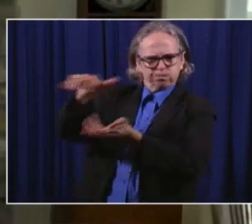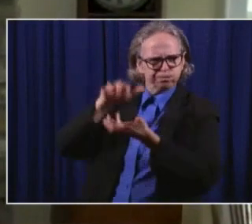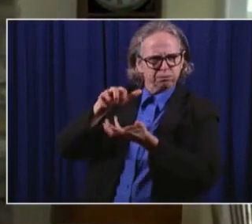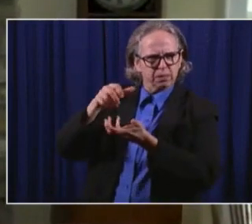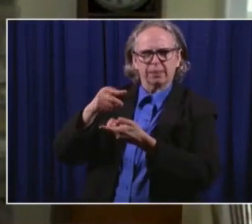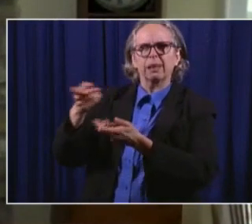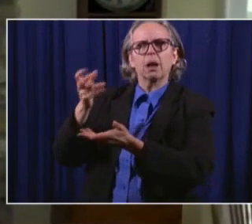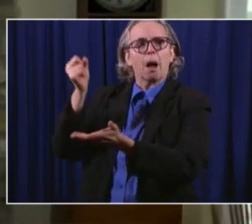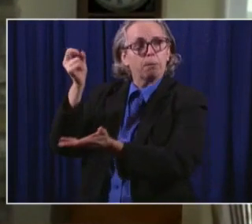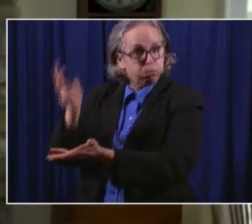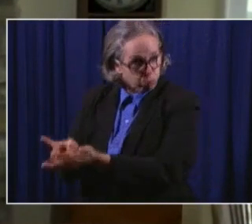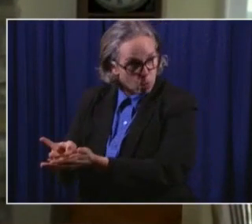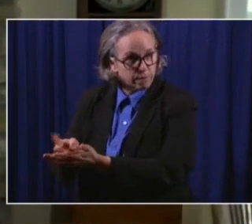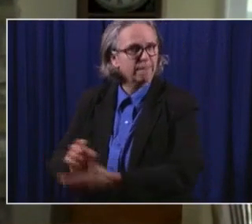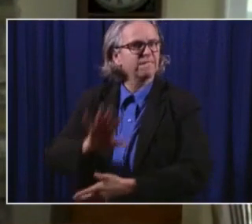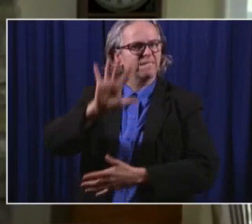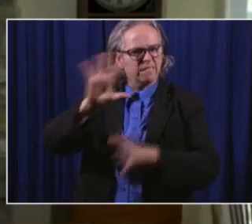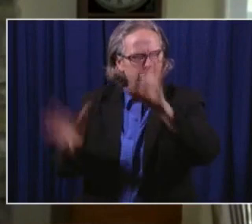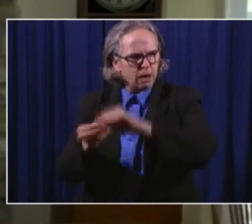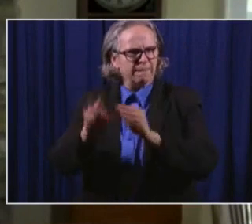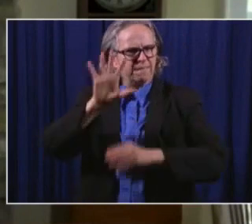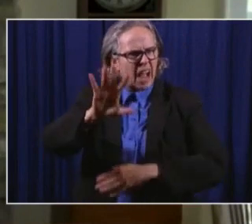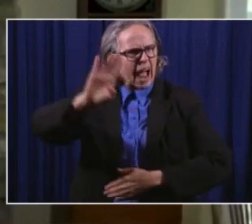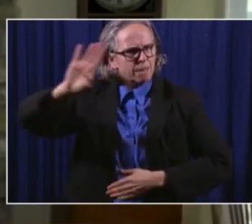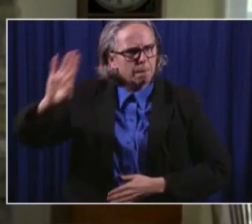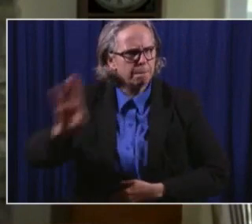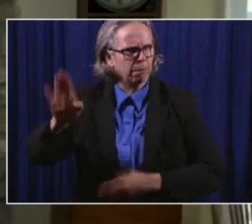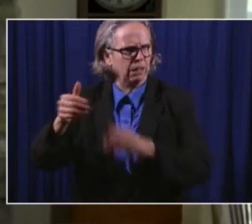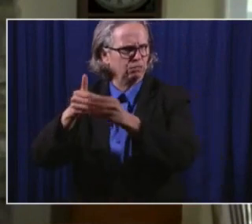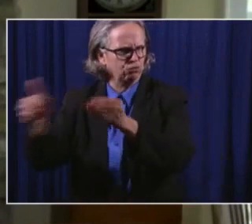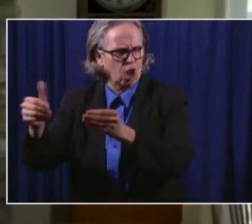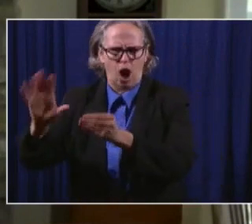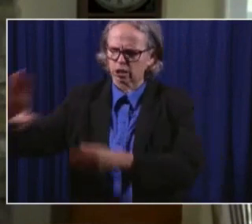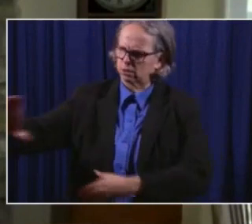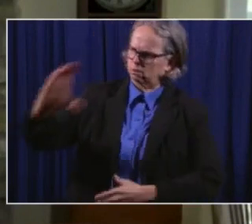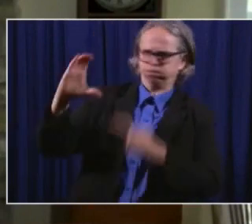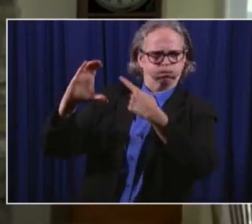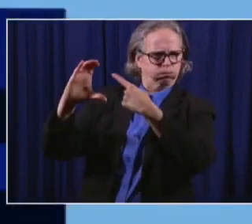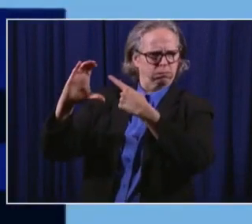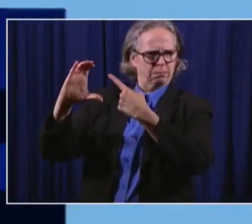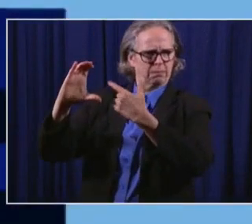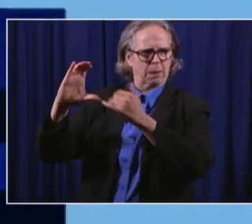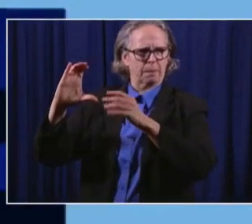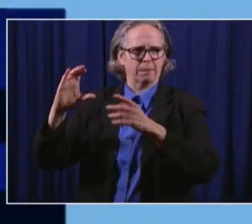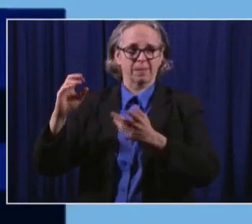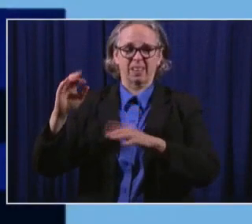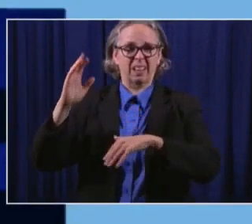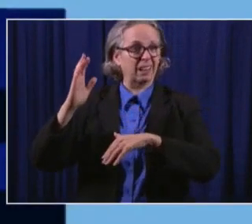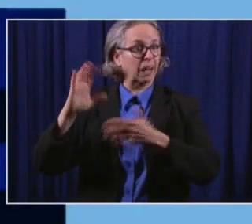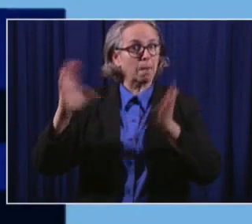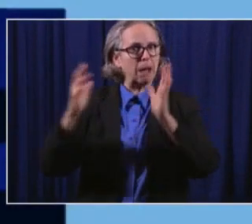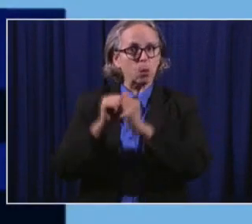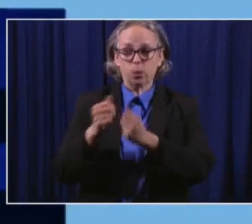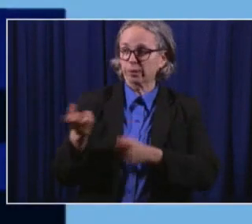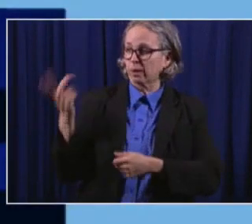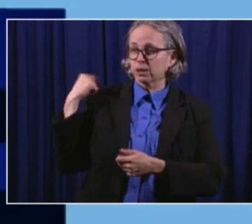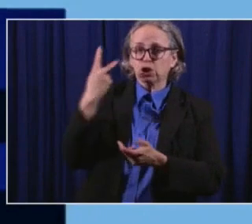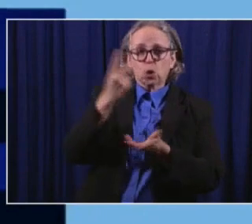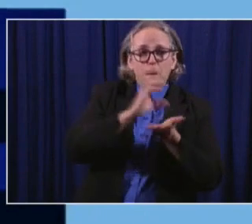$5 billion is nearly four times the size of the last dividend. And this is the largest